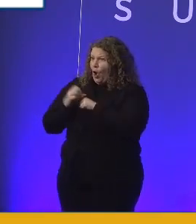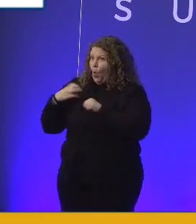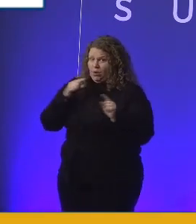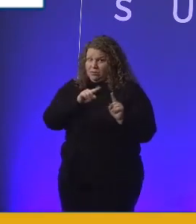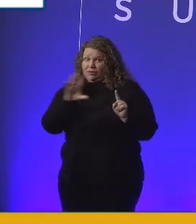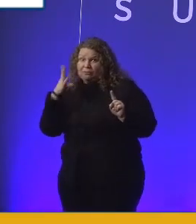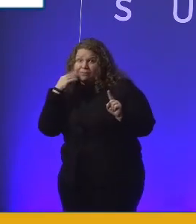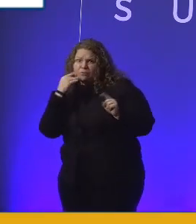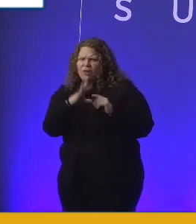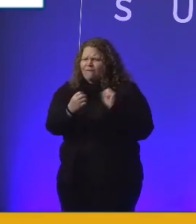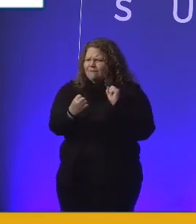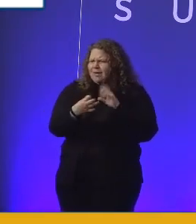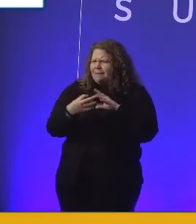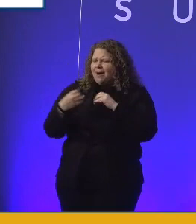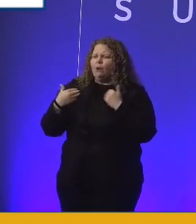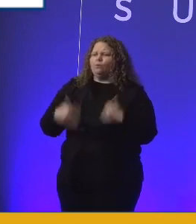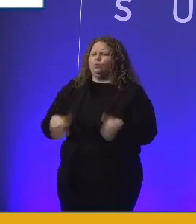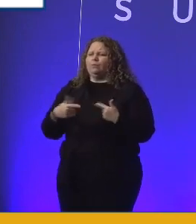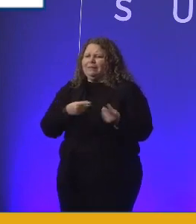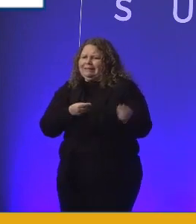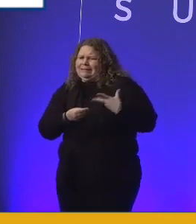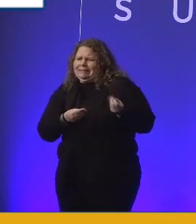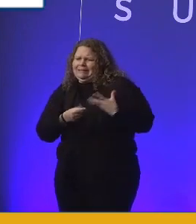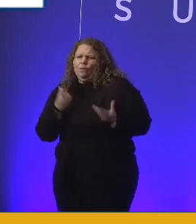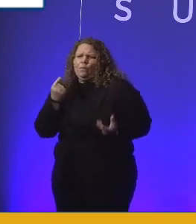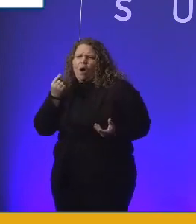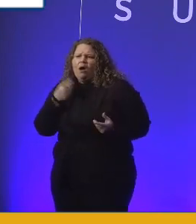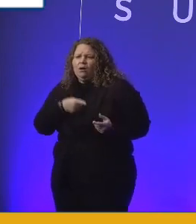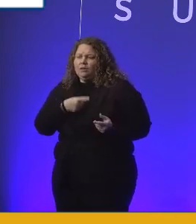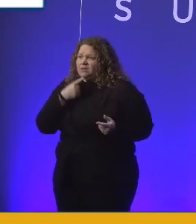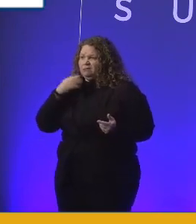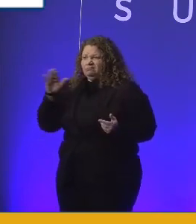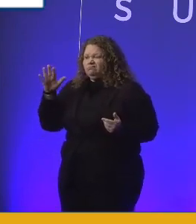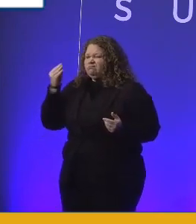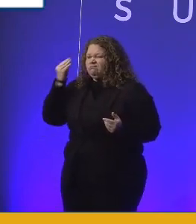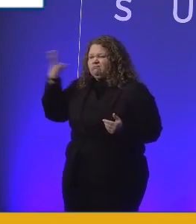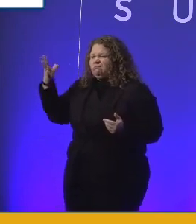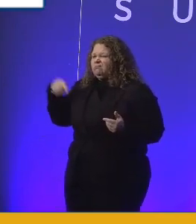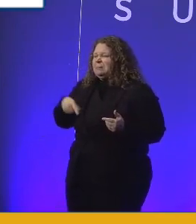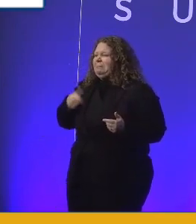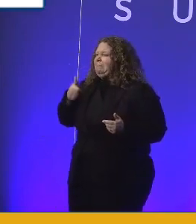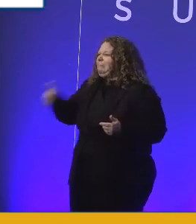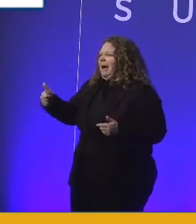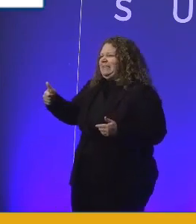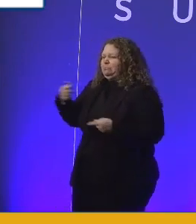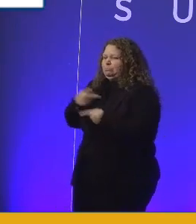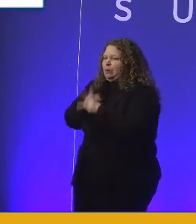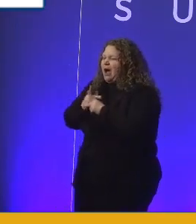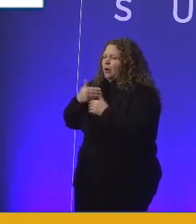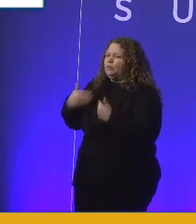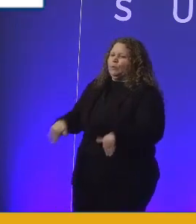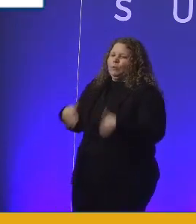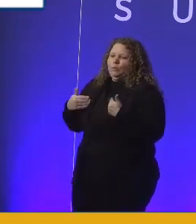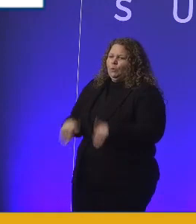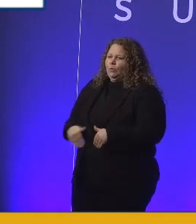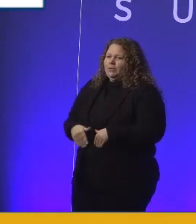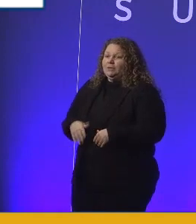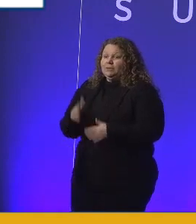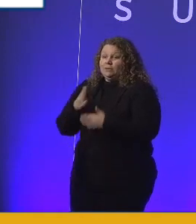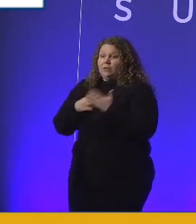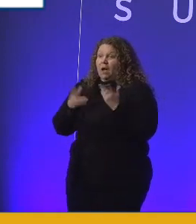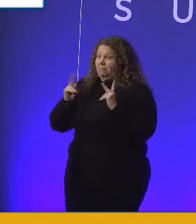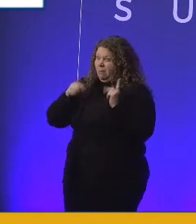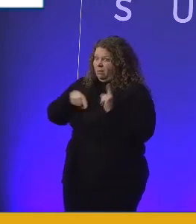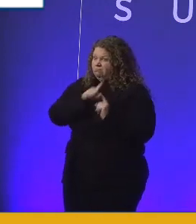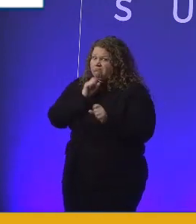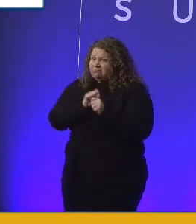They've been telling us actually that it's one of the best learning products they've ever used. We've had people write to us and say thank